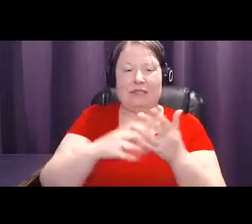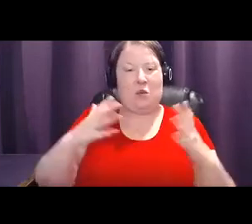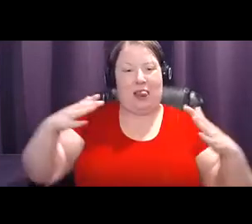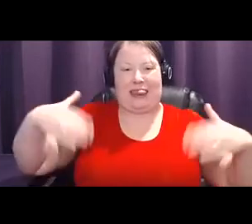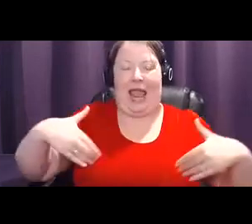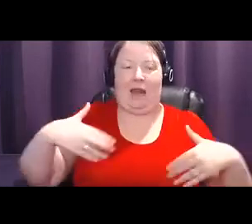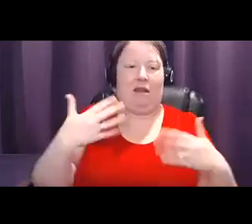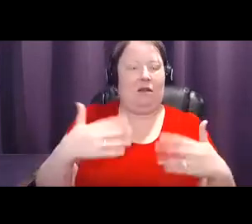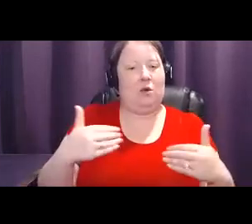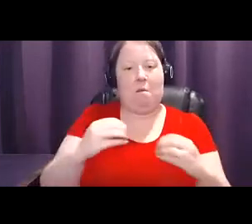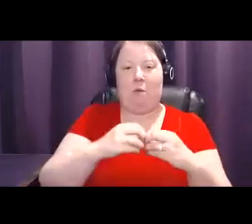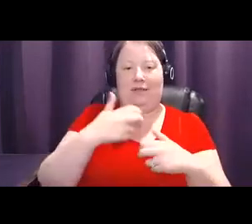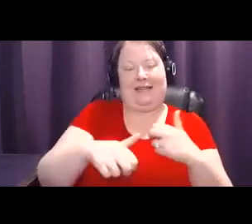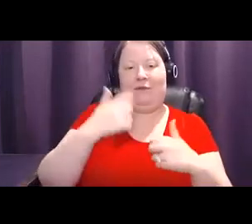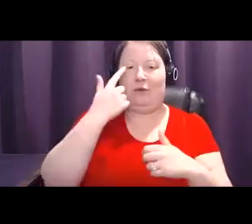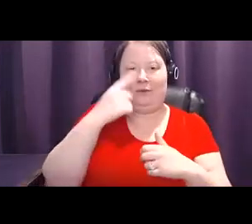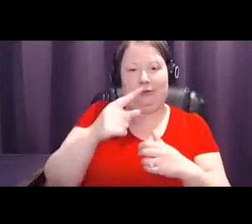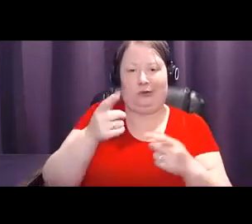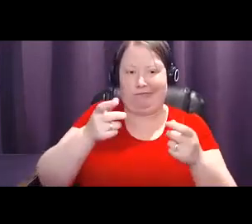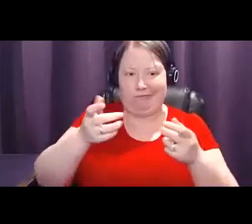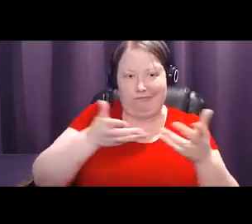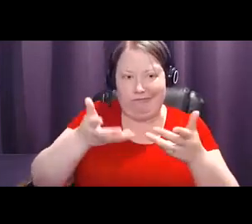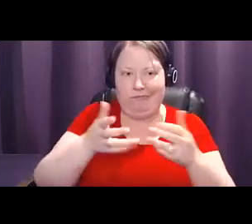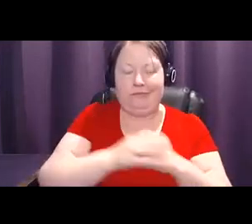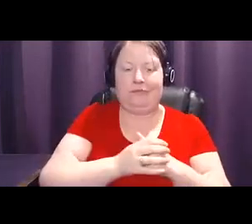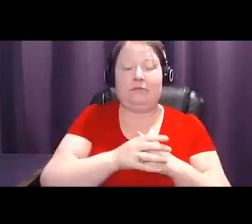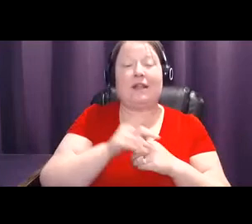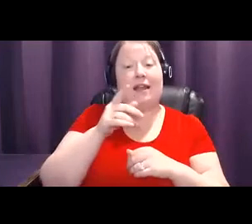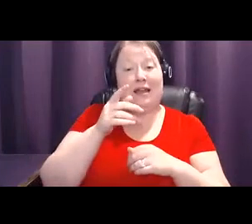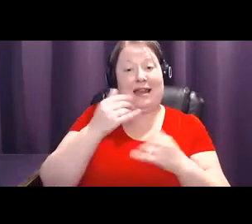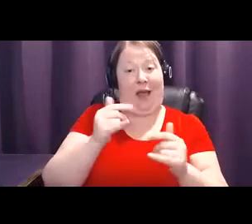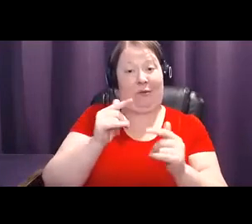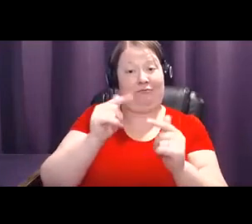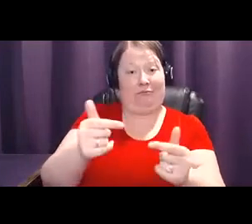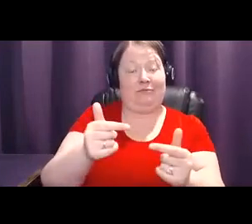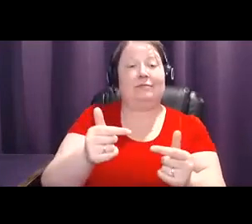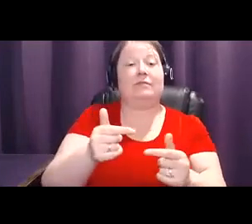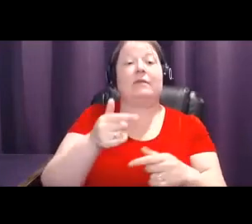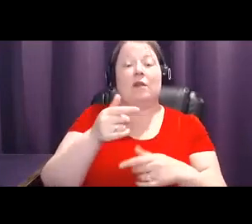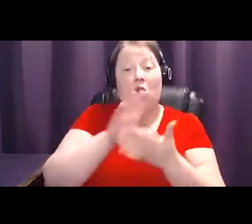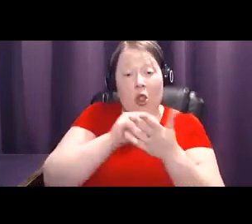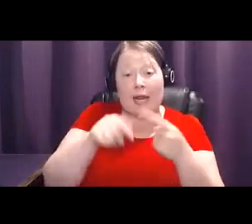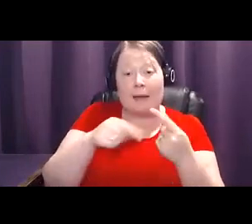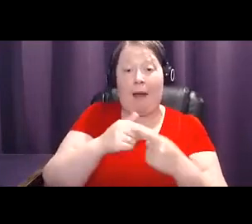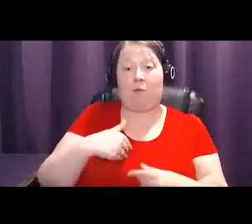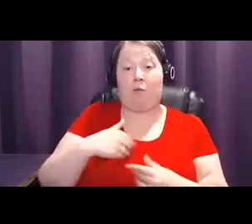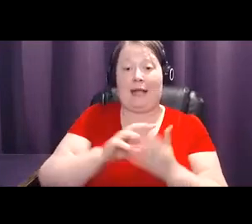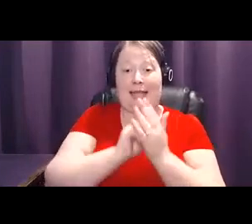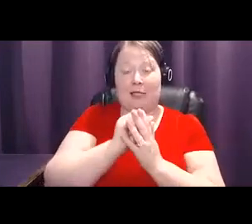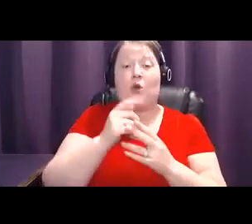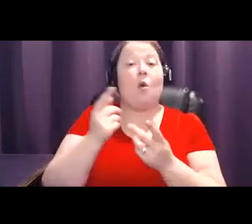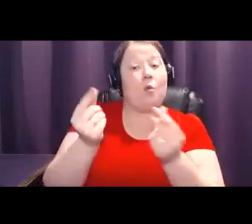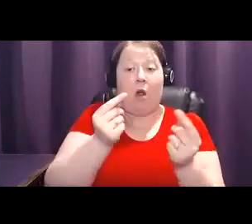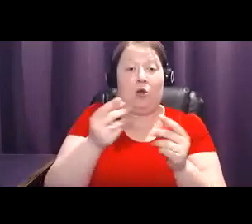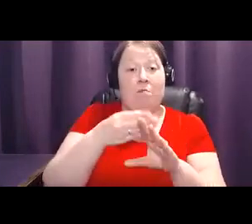That is where you come in. Just by learning about breast cancer and the steps you can take before it's a big problem. You could turn the